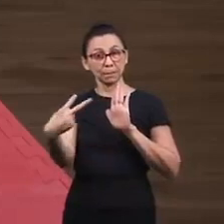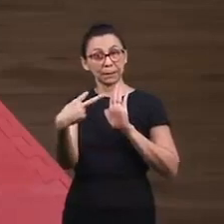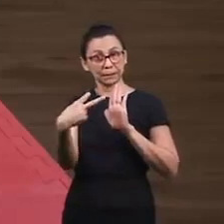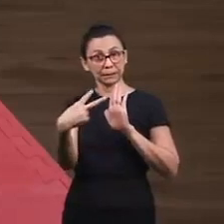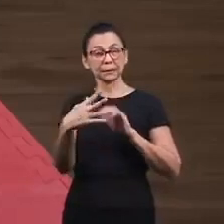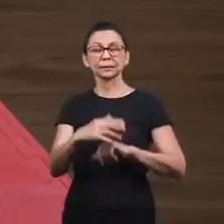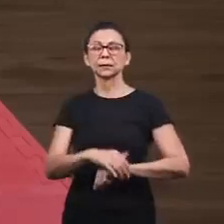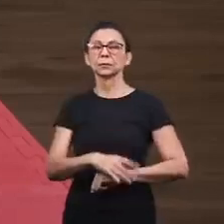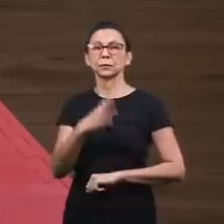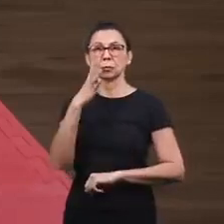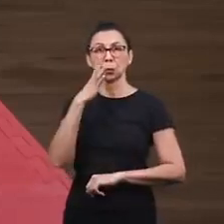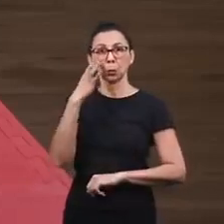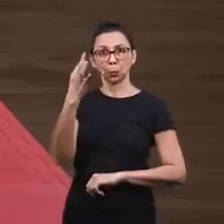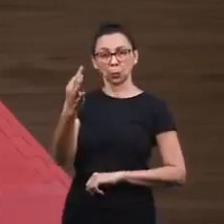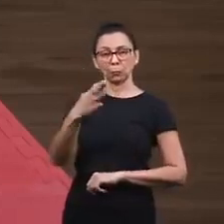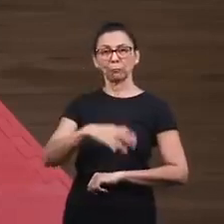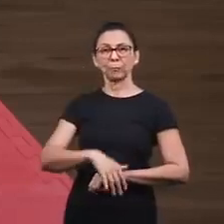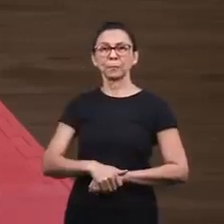attention.